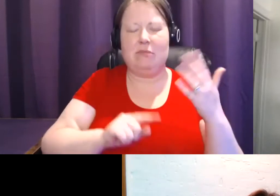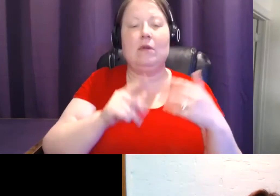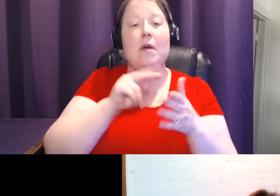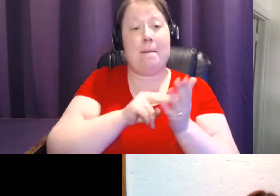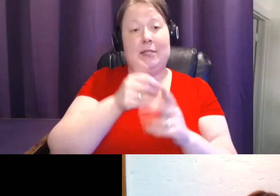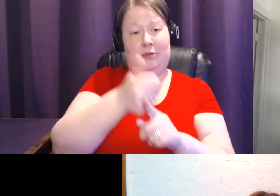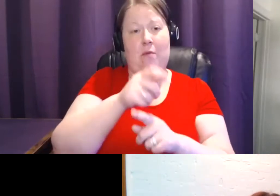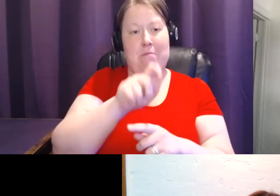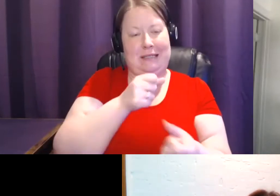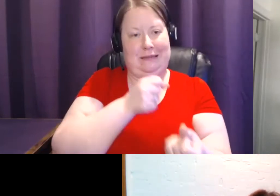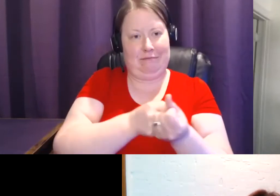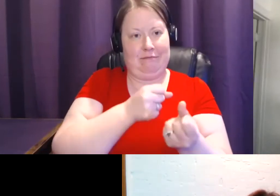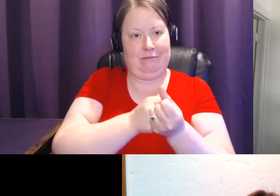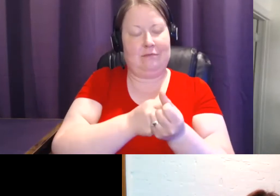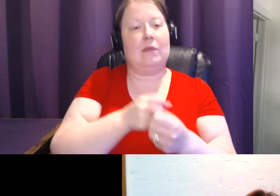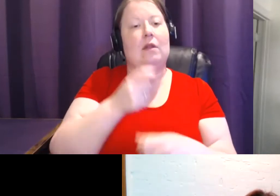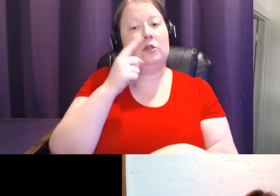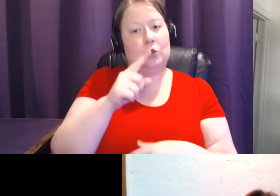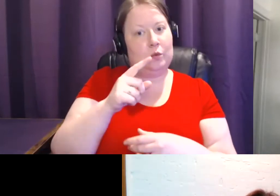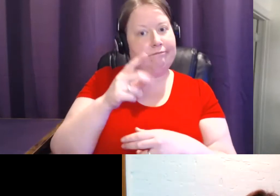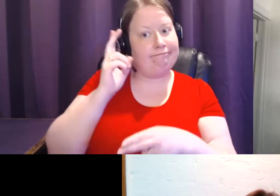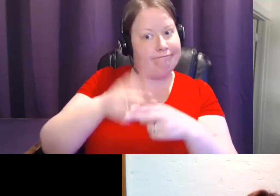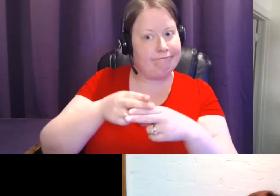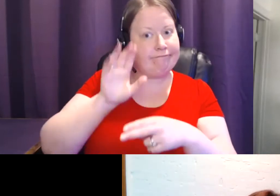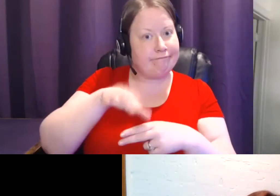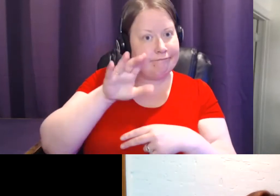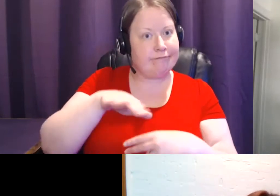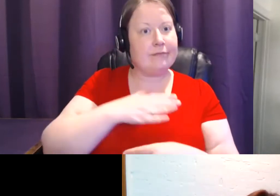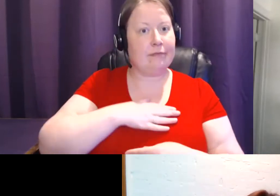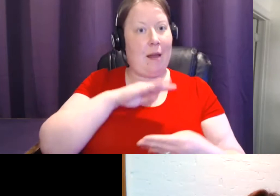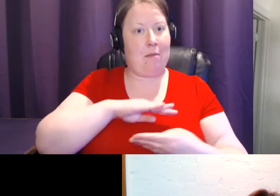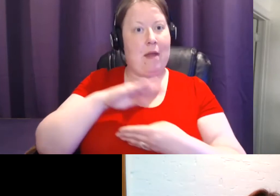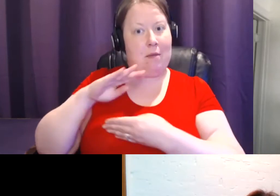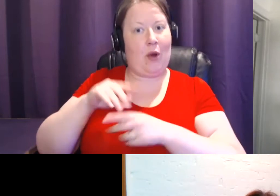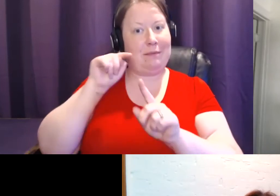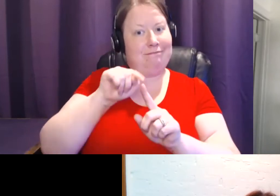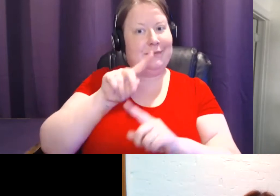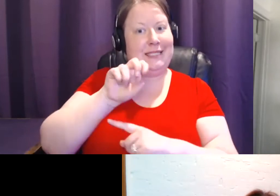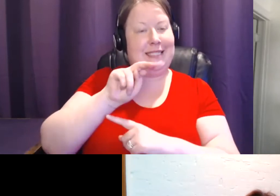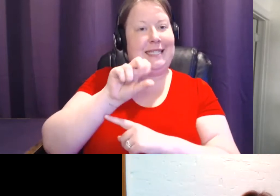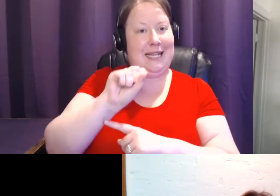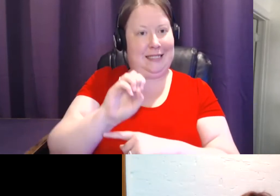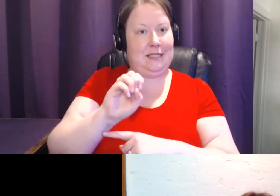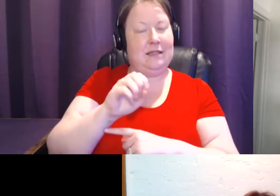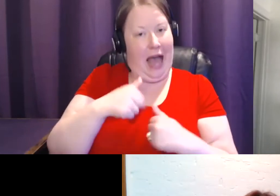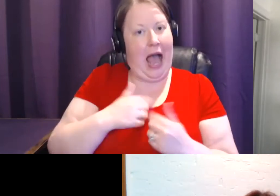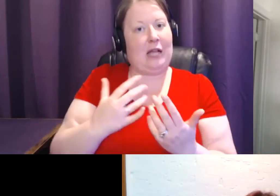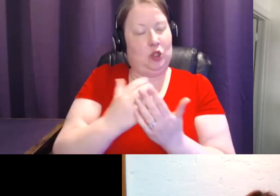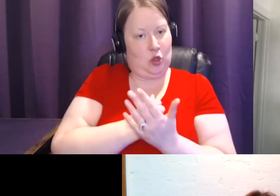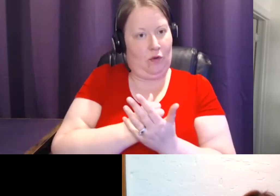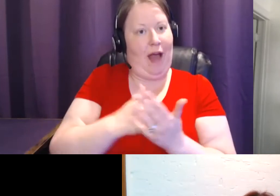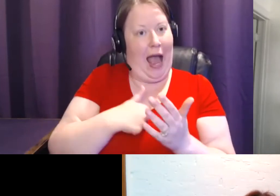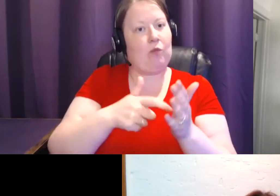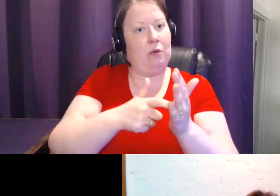to bring up the fact that your mammogram is dense and that you deserve and must get